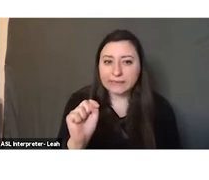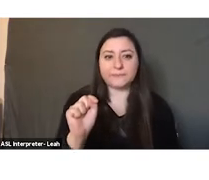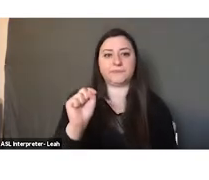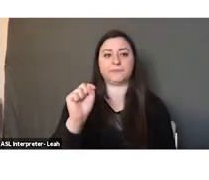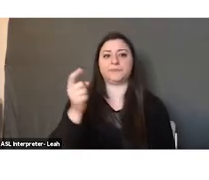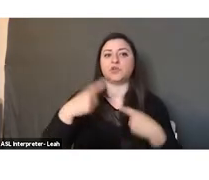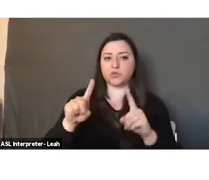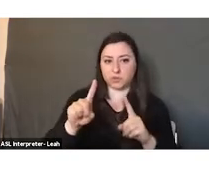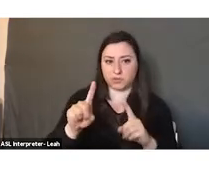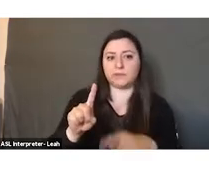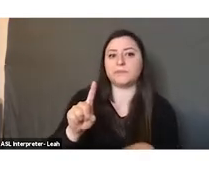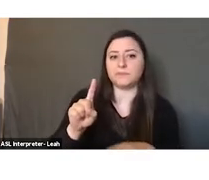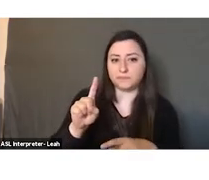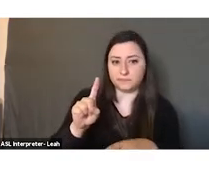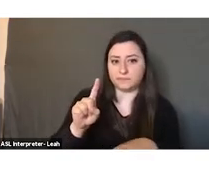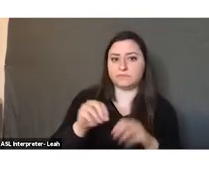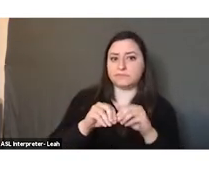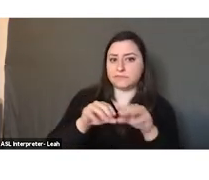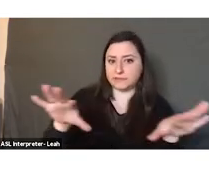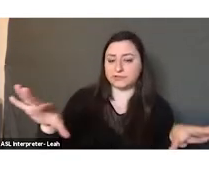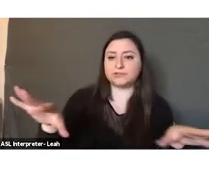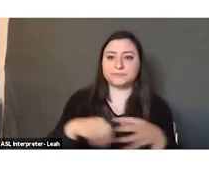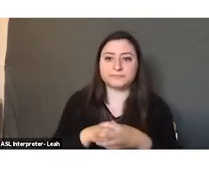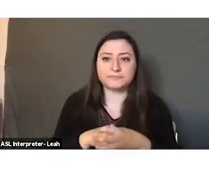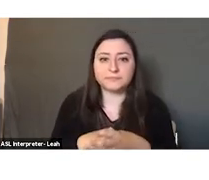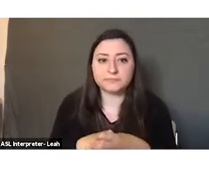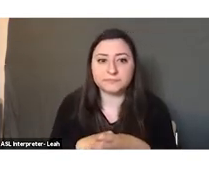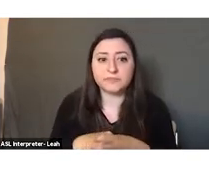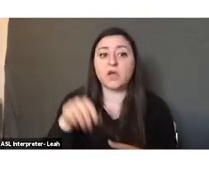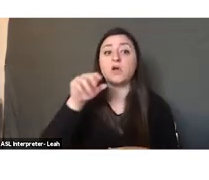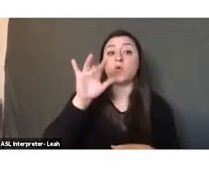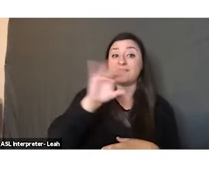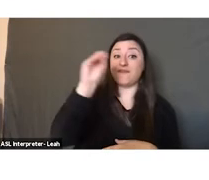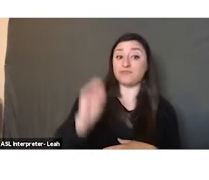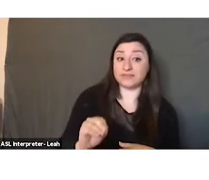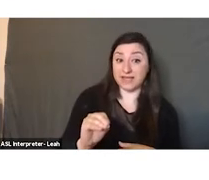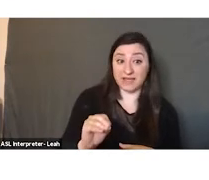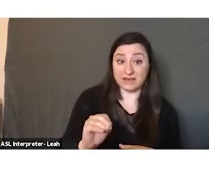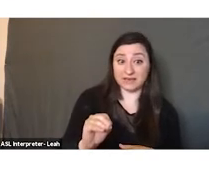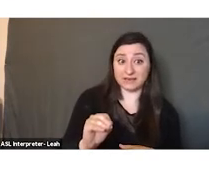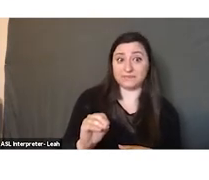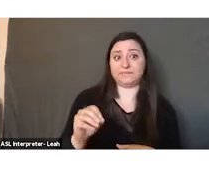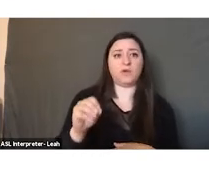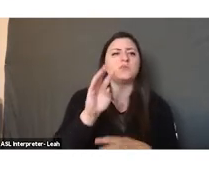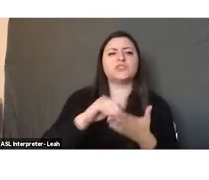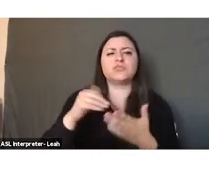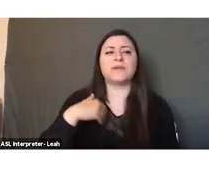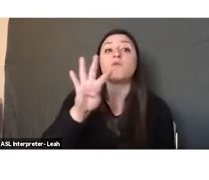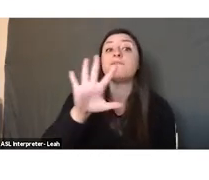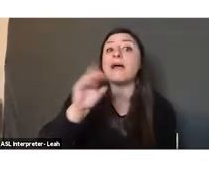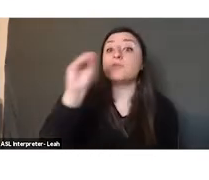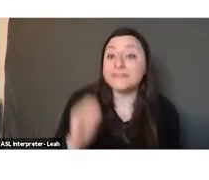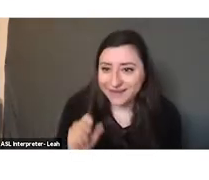and heavy depths. About 45% of Mount Lebanon's population is said to have emigrated between 1860